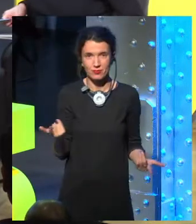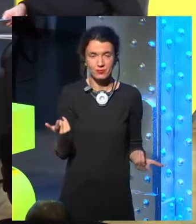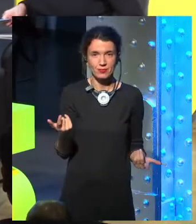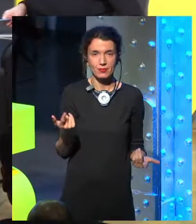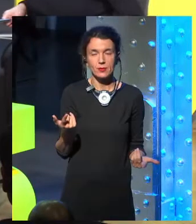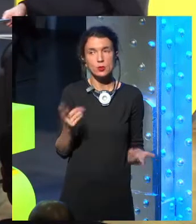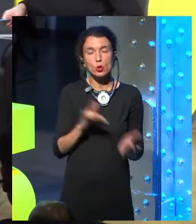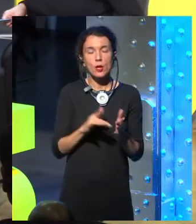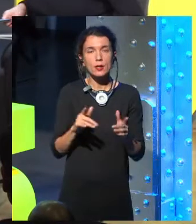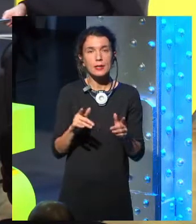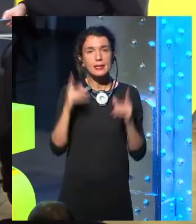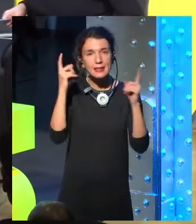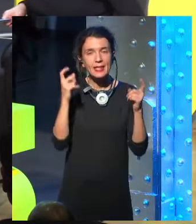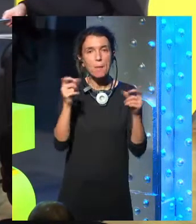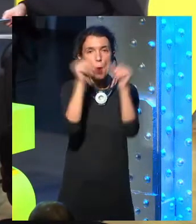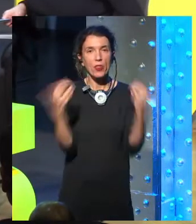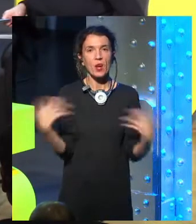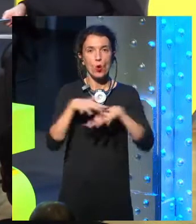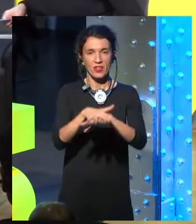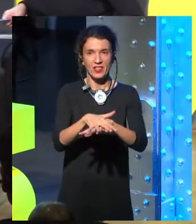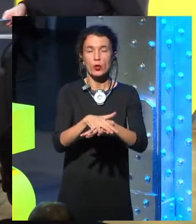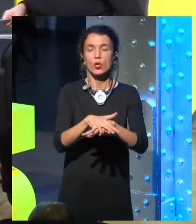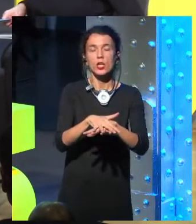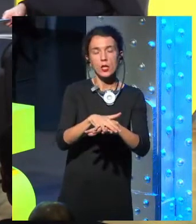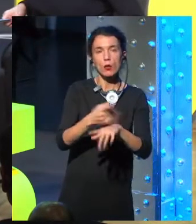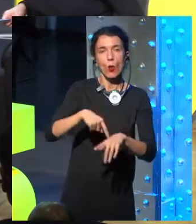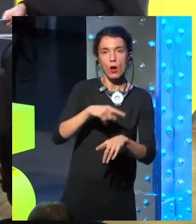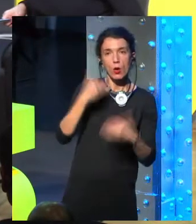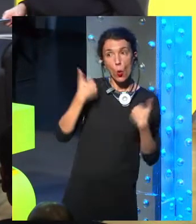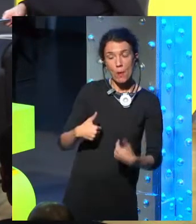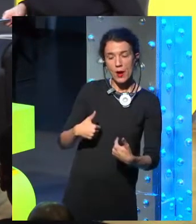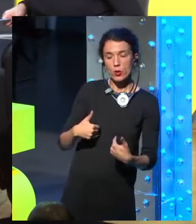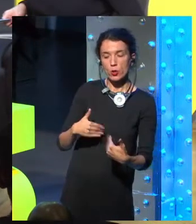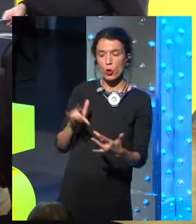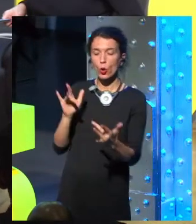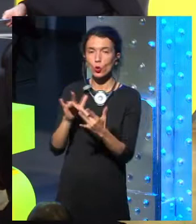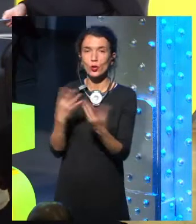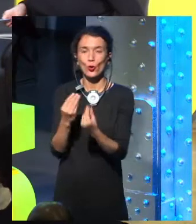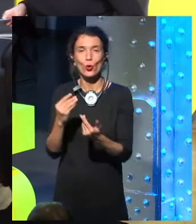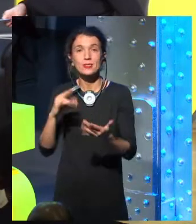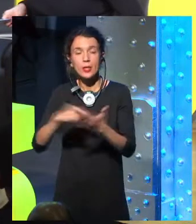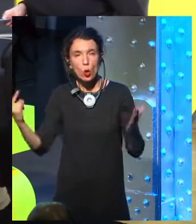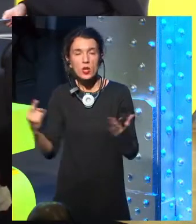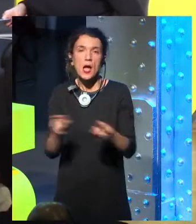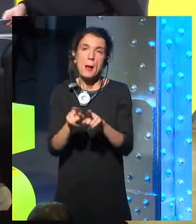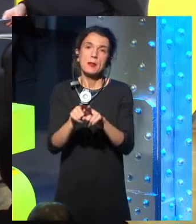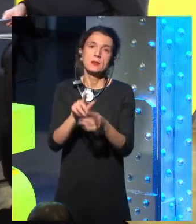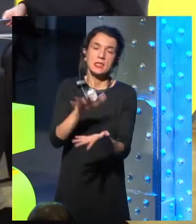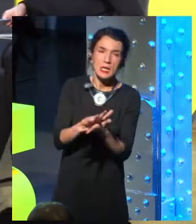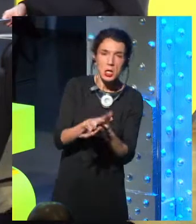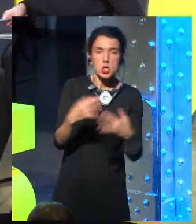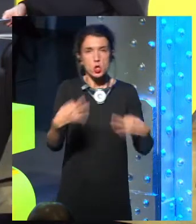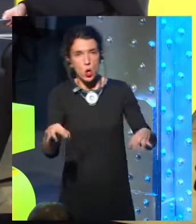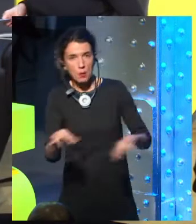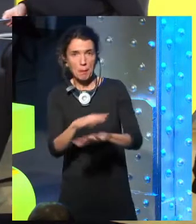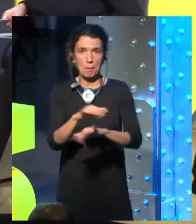I think we can have a pretty harmonious, unique, and interesting society that also has functional business models.